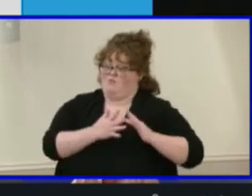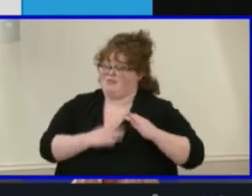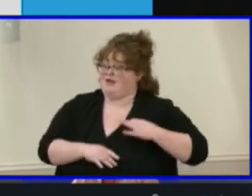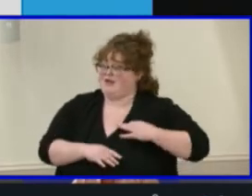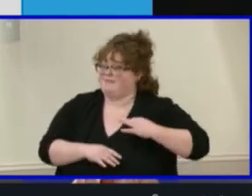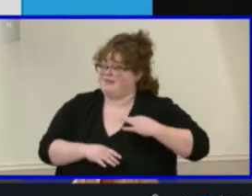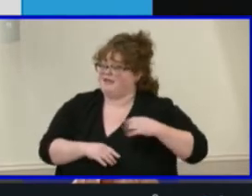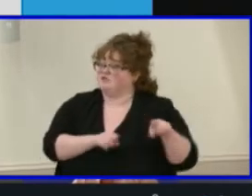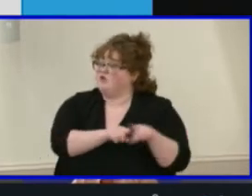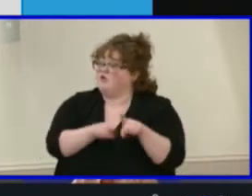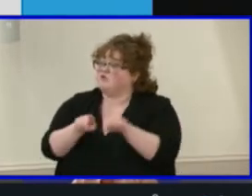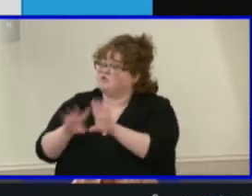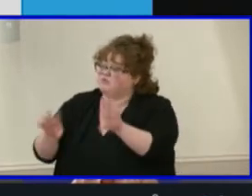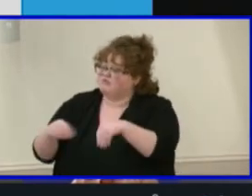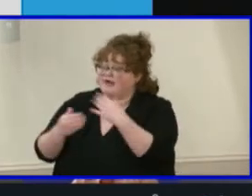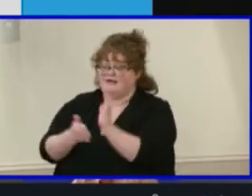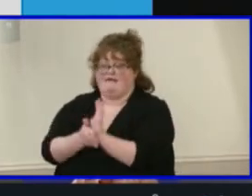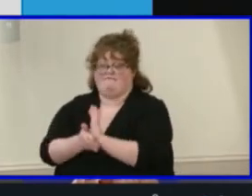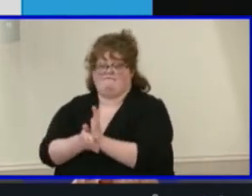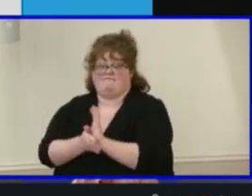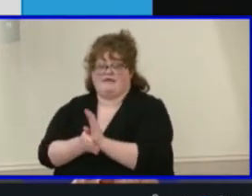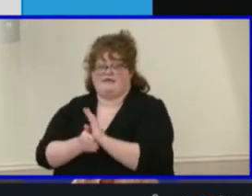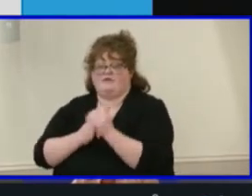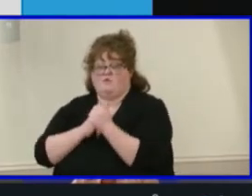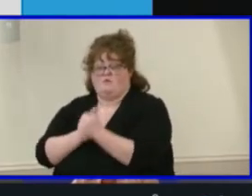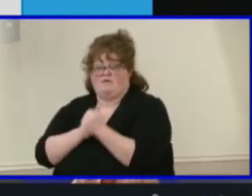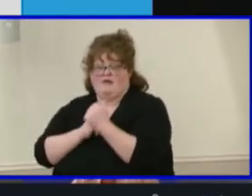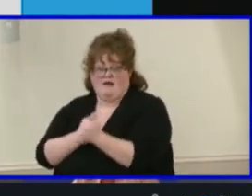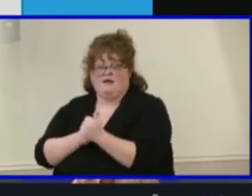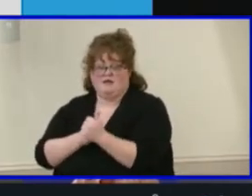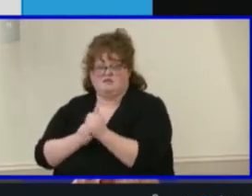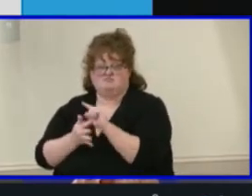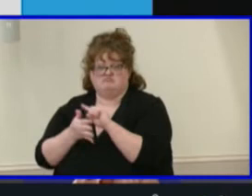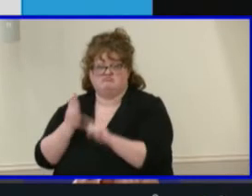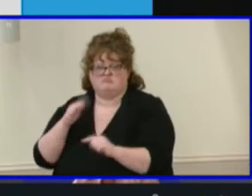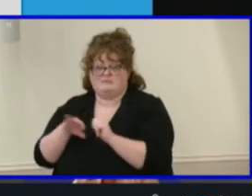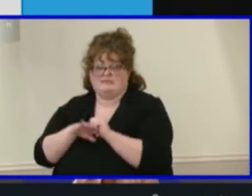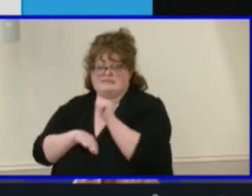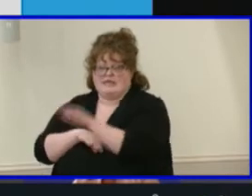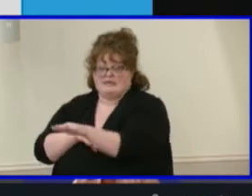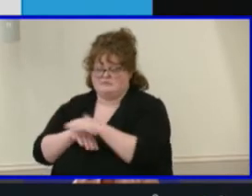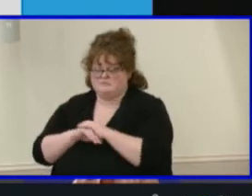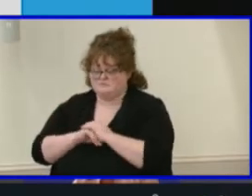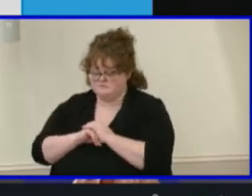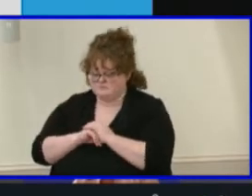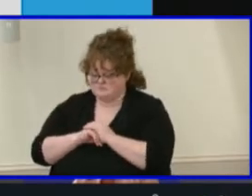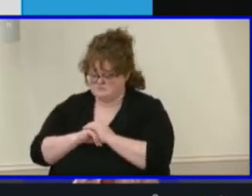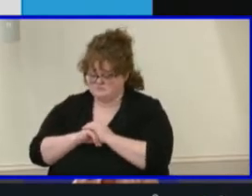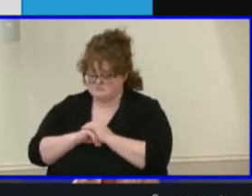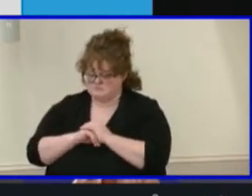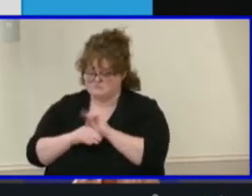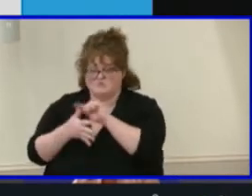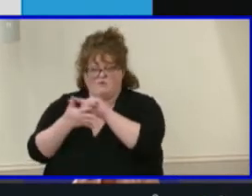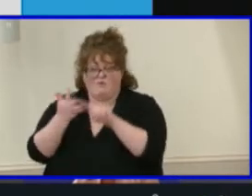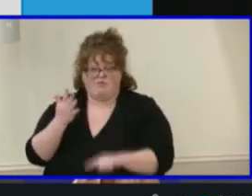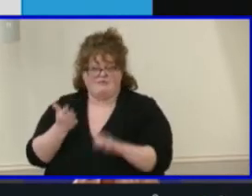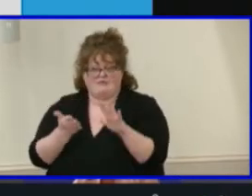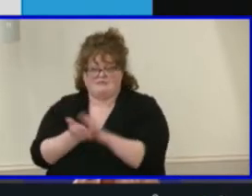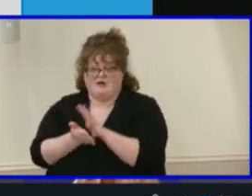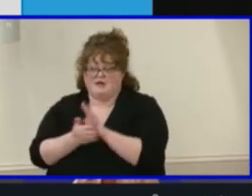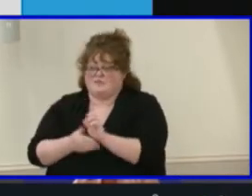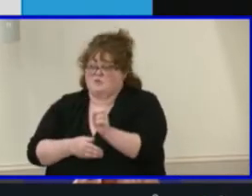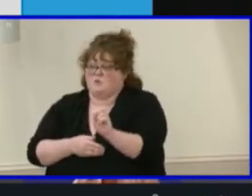as a video guide amongst the other materials. These same documents are housed on the HCPS